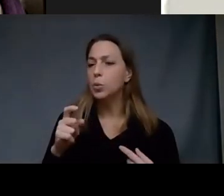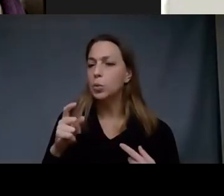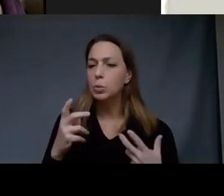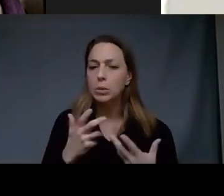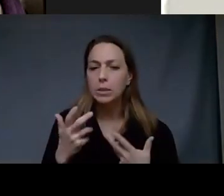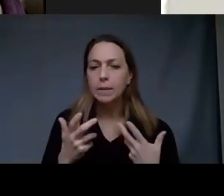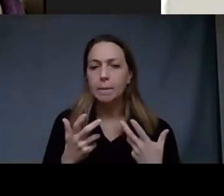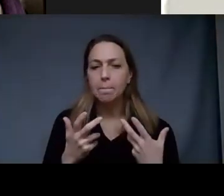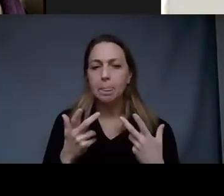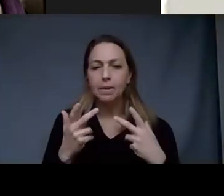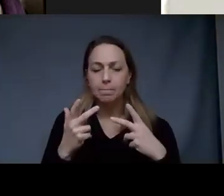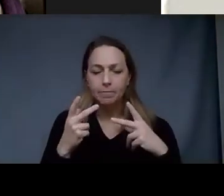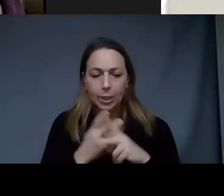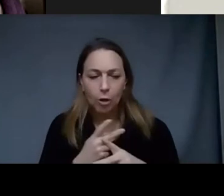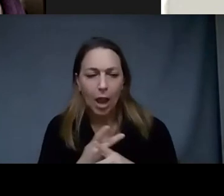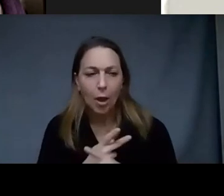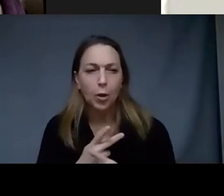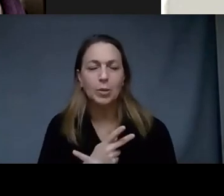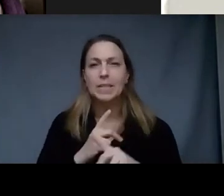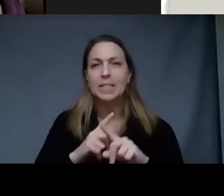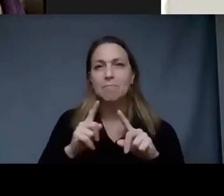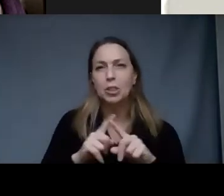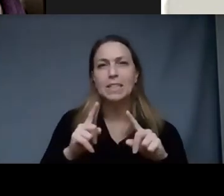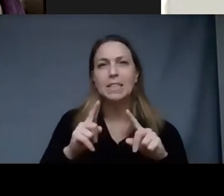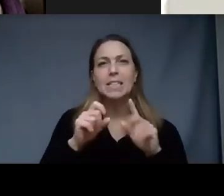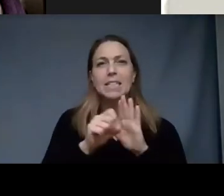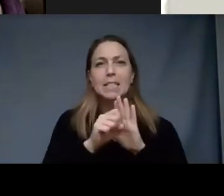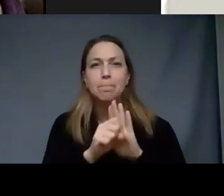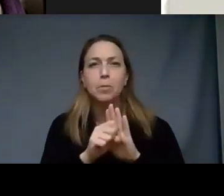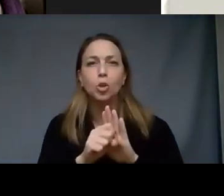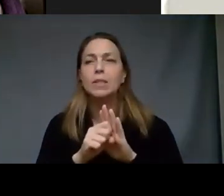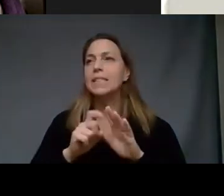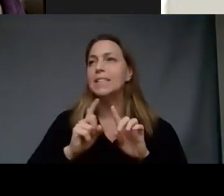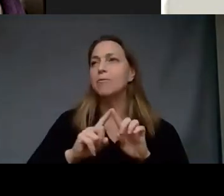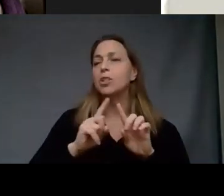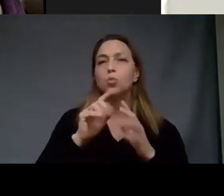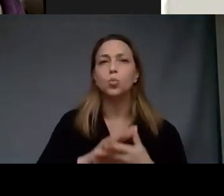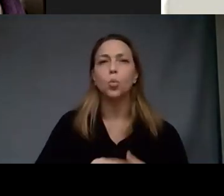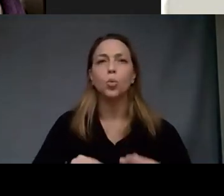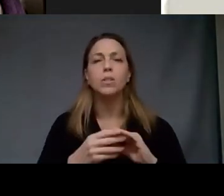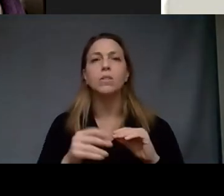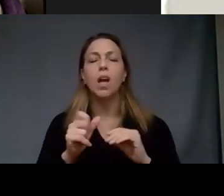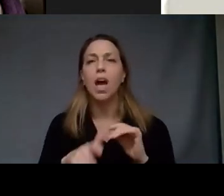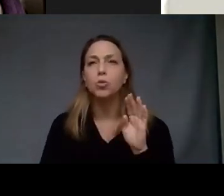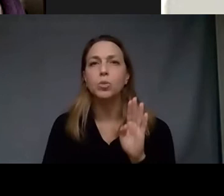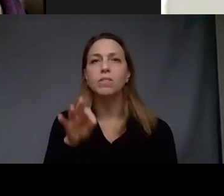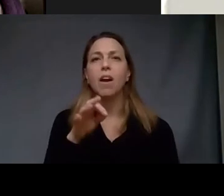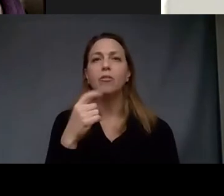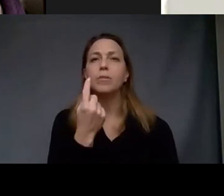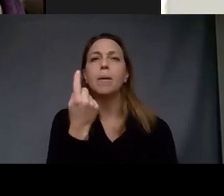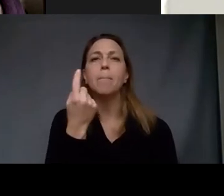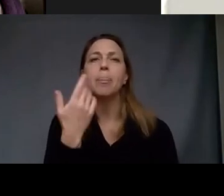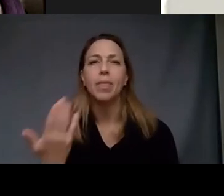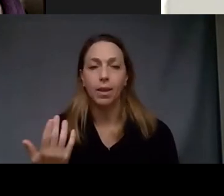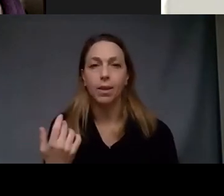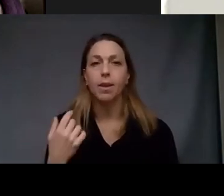symbols and stories and I had to discover something and until I discovered it I was